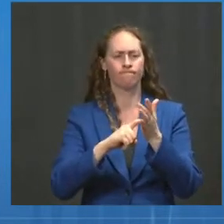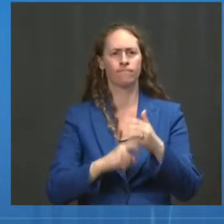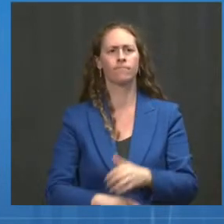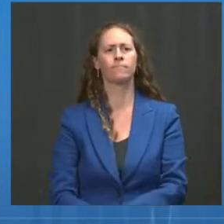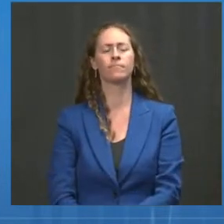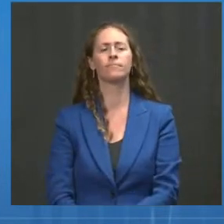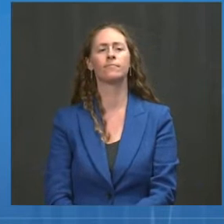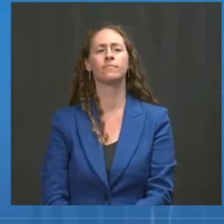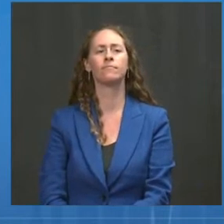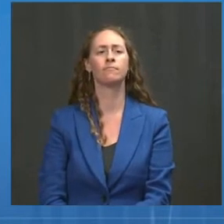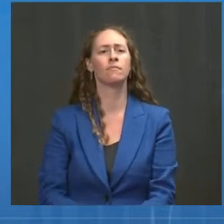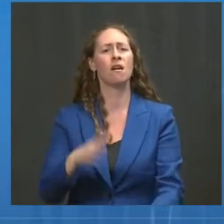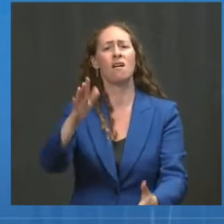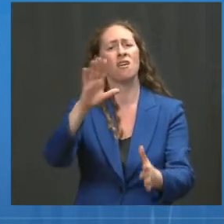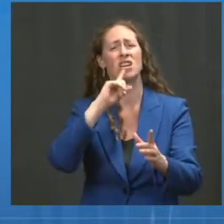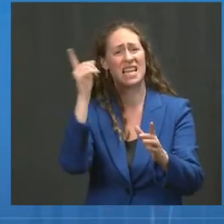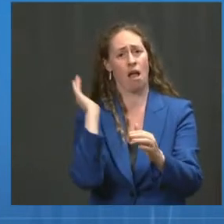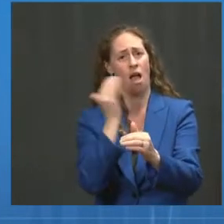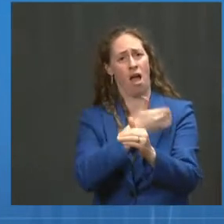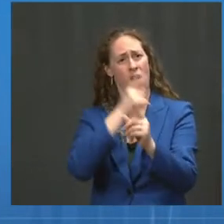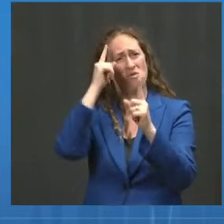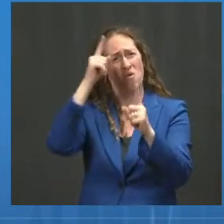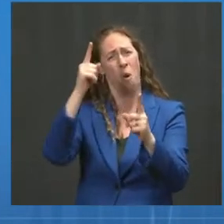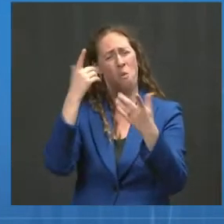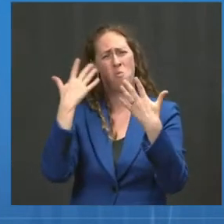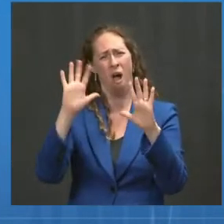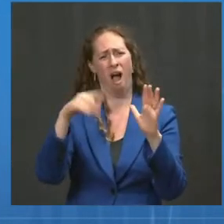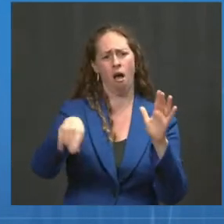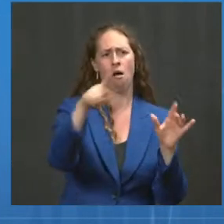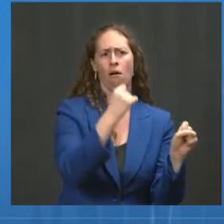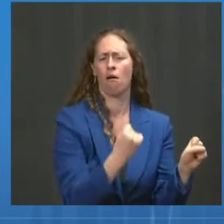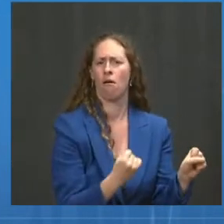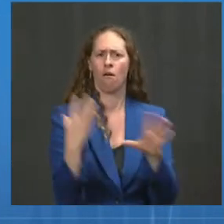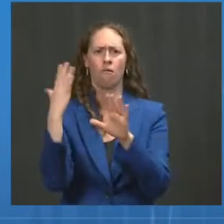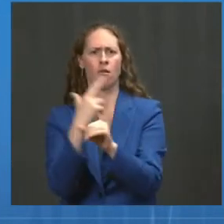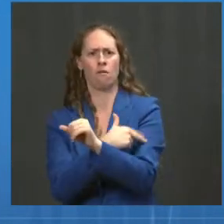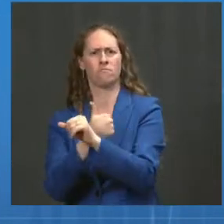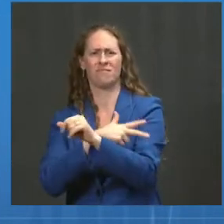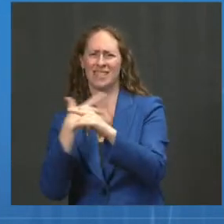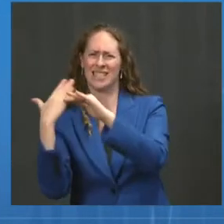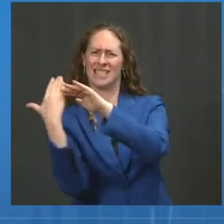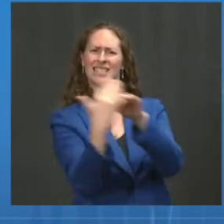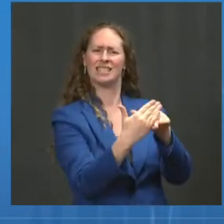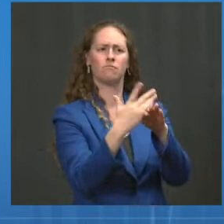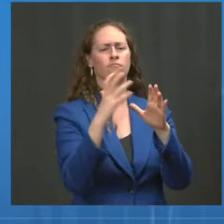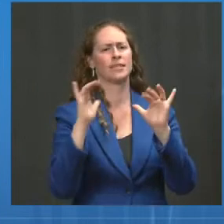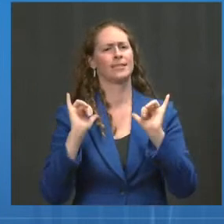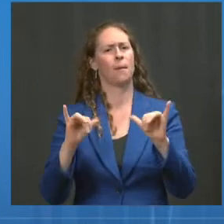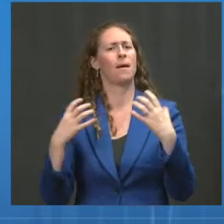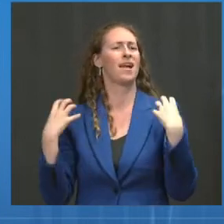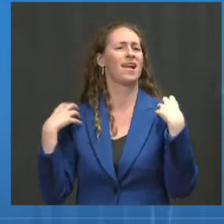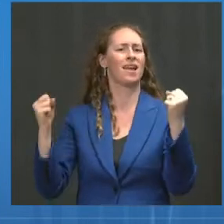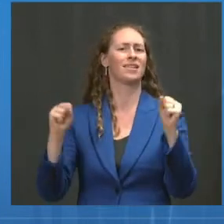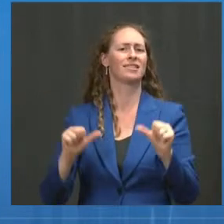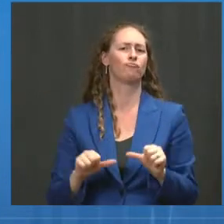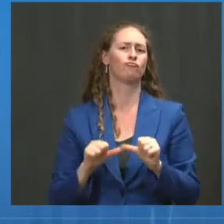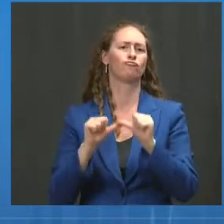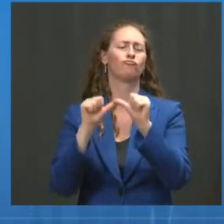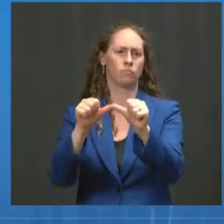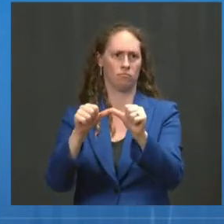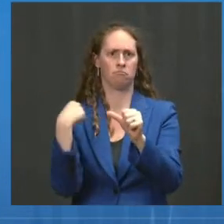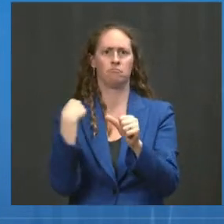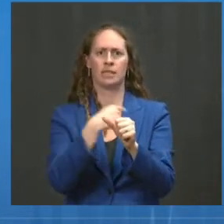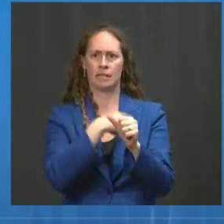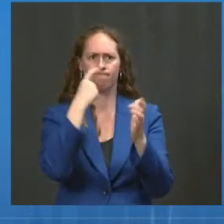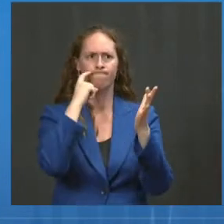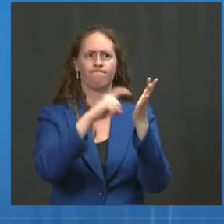and to save our life. It's preventing against hospitalizations and death. And fortunately, we are seeing that still holding at a high level, which is